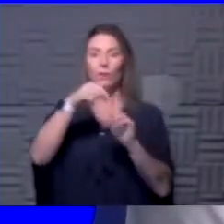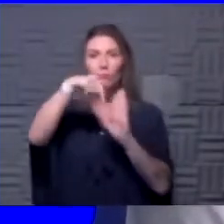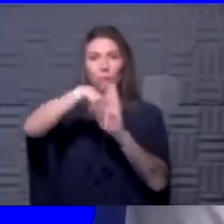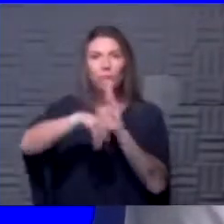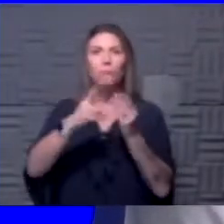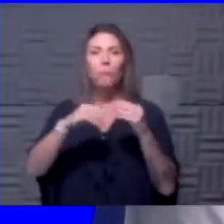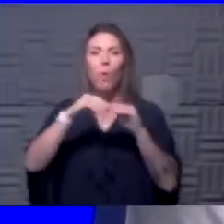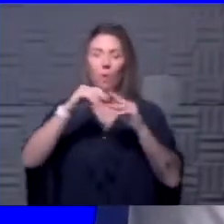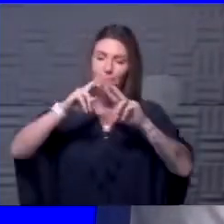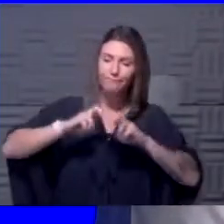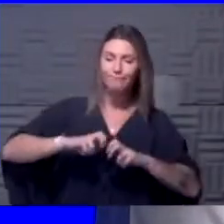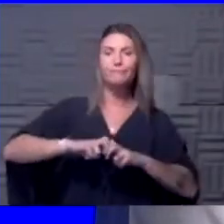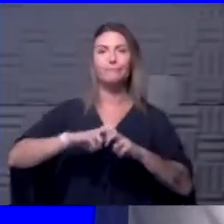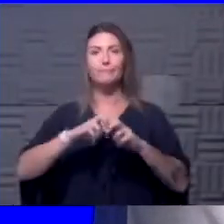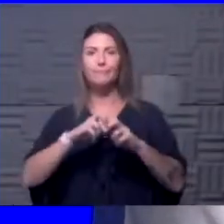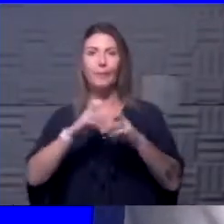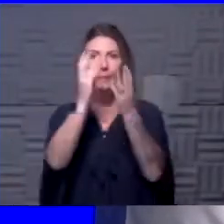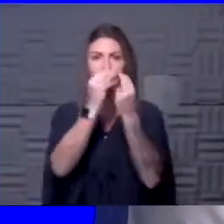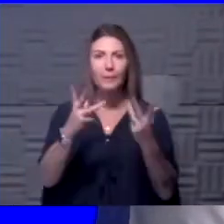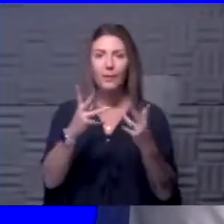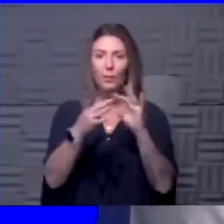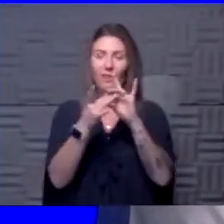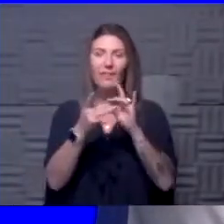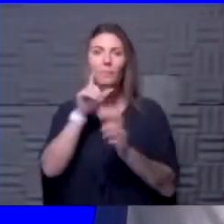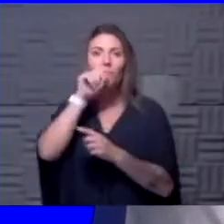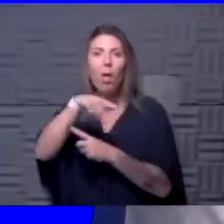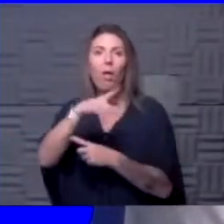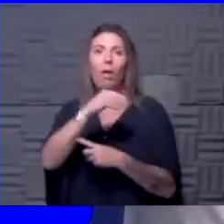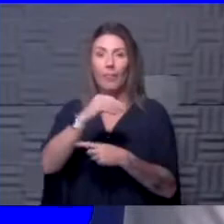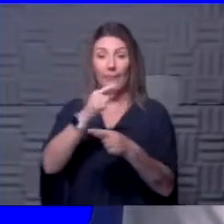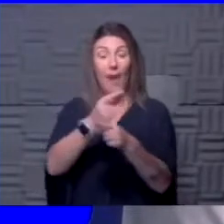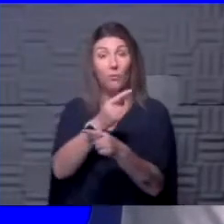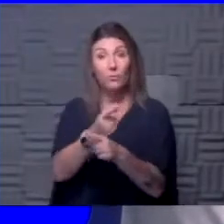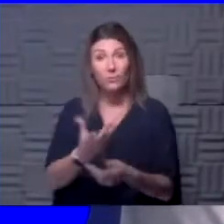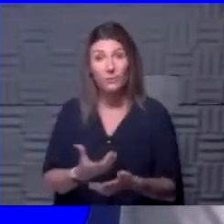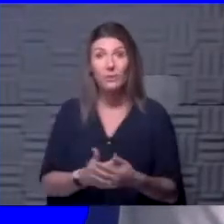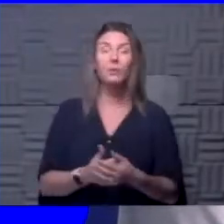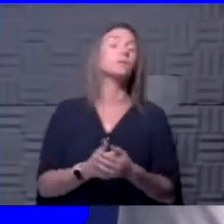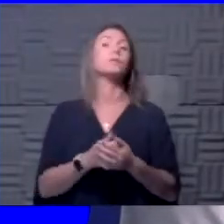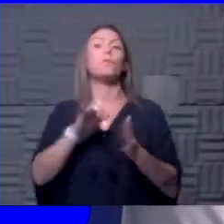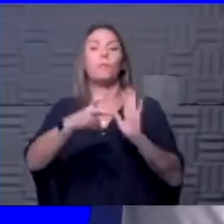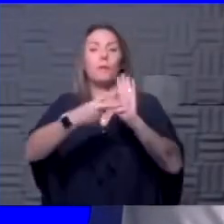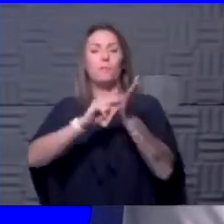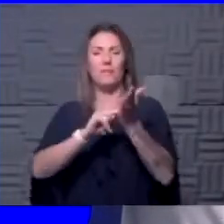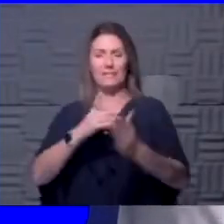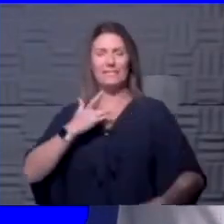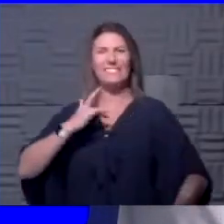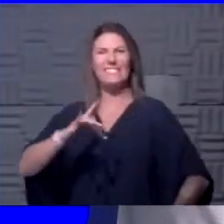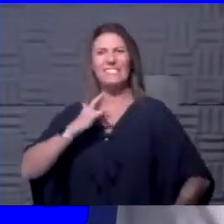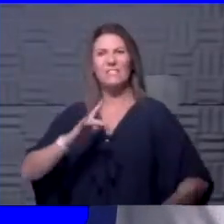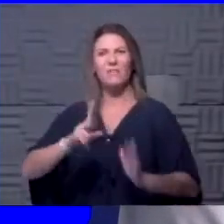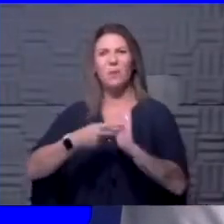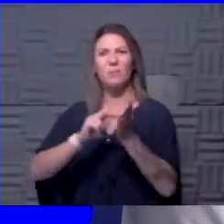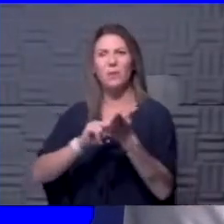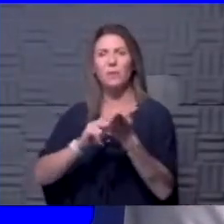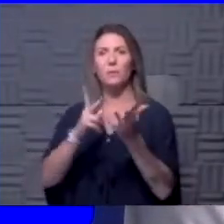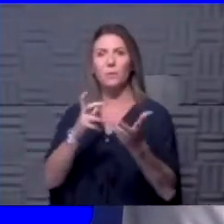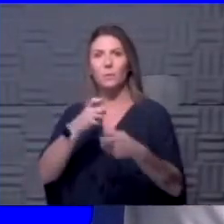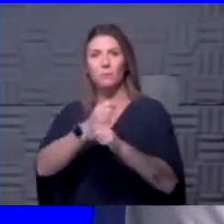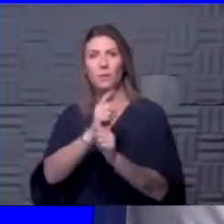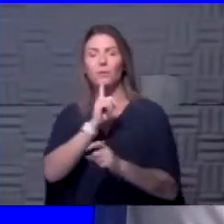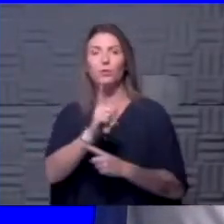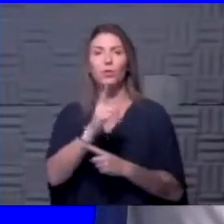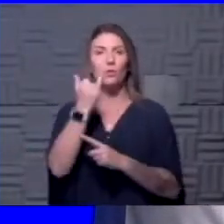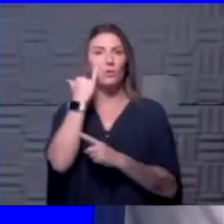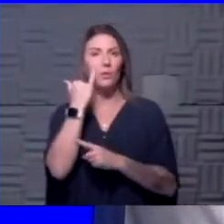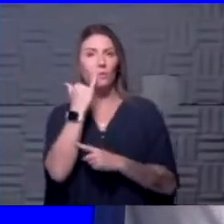validity of the saliva tests, the accuracy, meaning the sensitivity and specificity, meaning we want to make sure